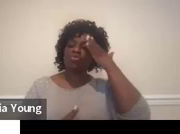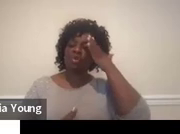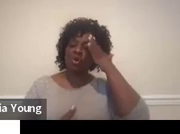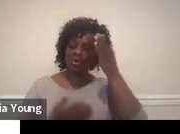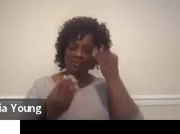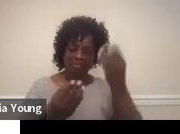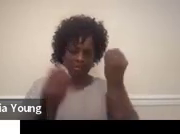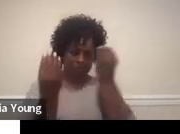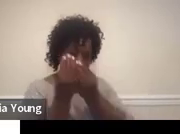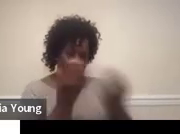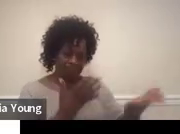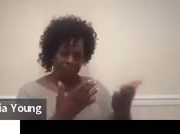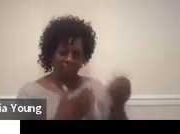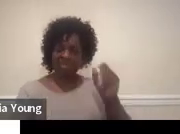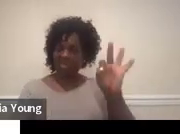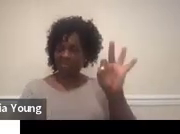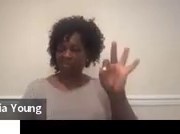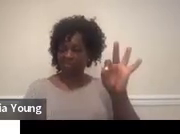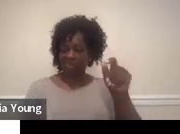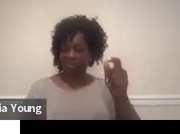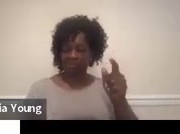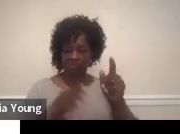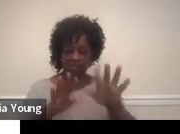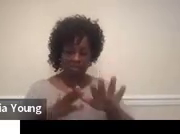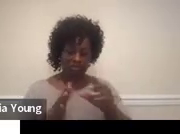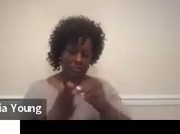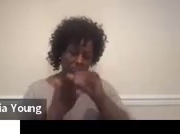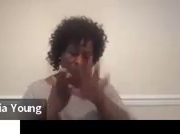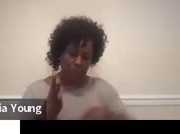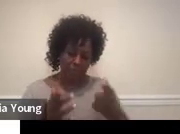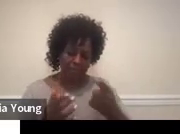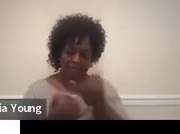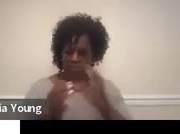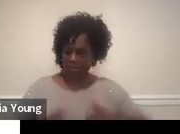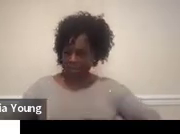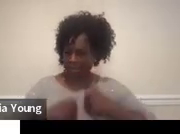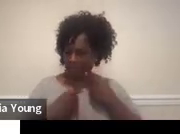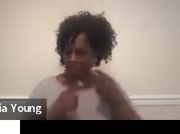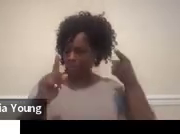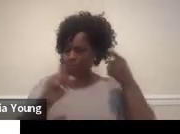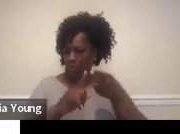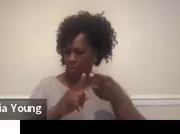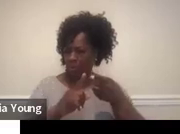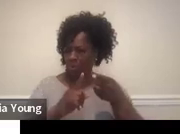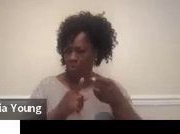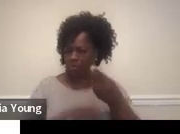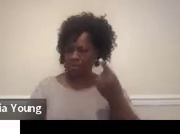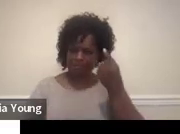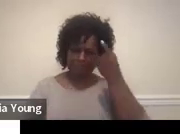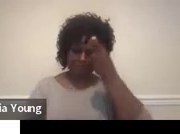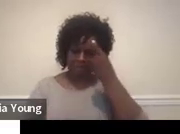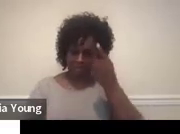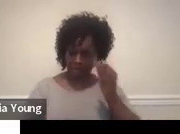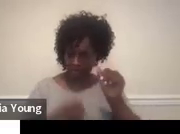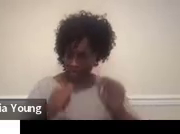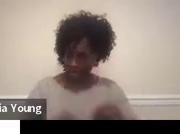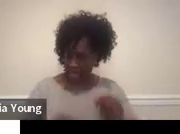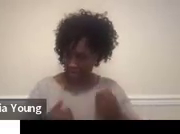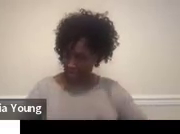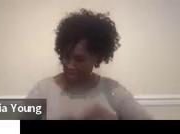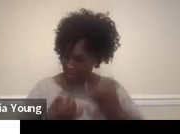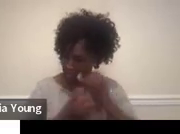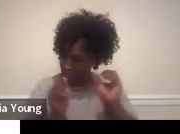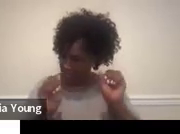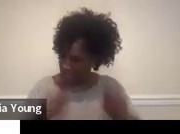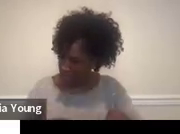So if you're looking at whether the child needs that independent living goal, consider if they're able to live independently.